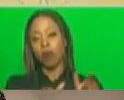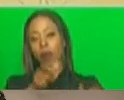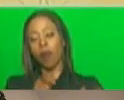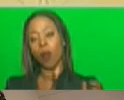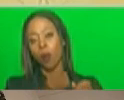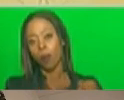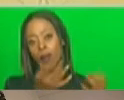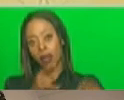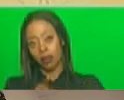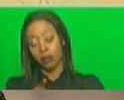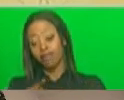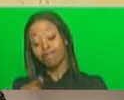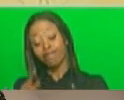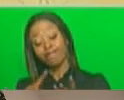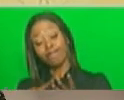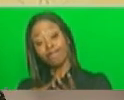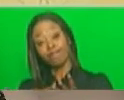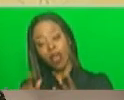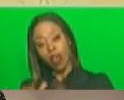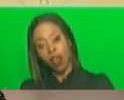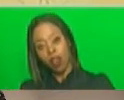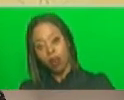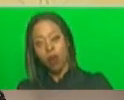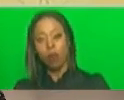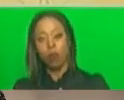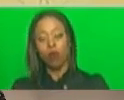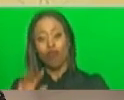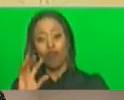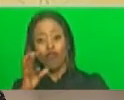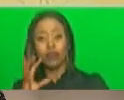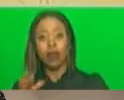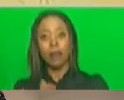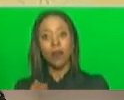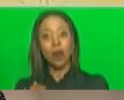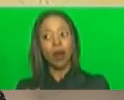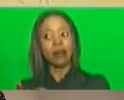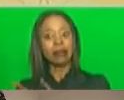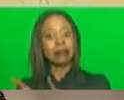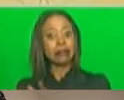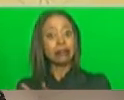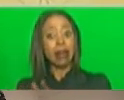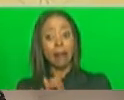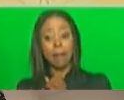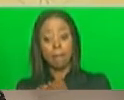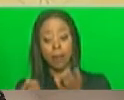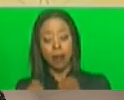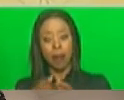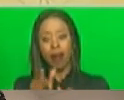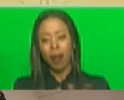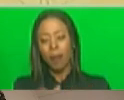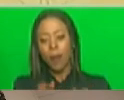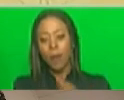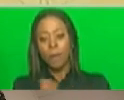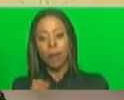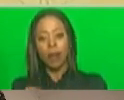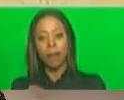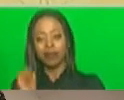with Limpopo Free State and Pumalanga also recording dozens of incidents